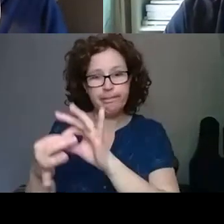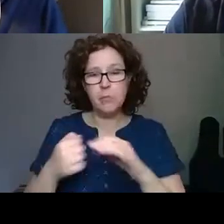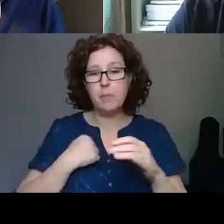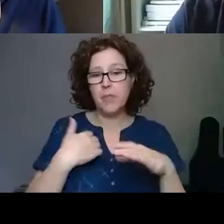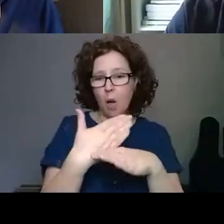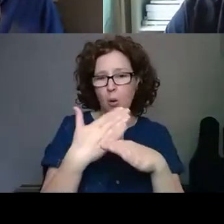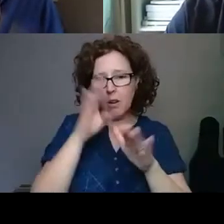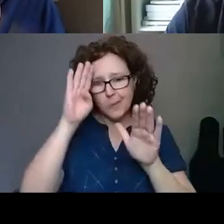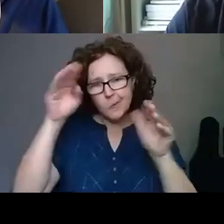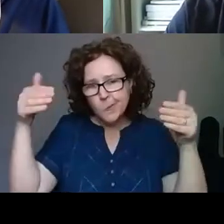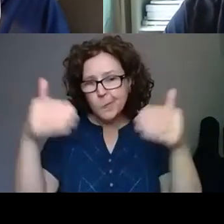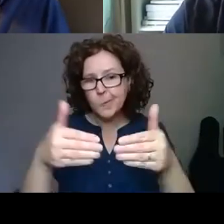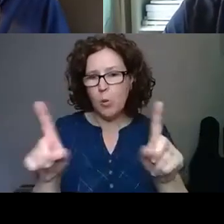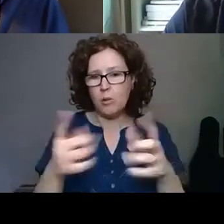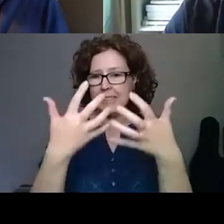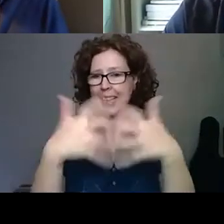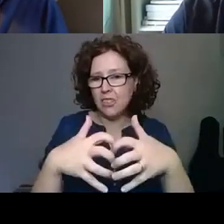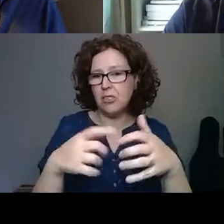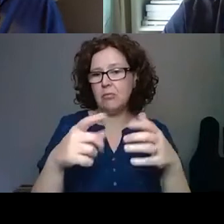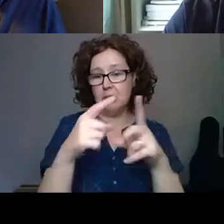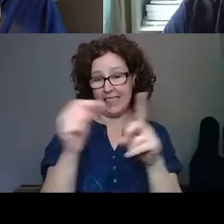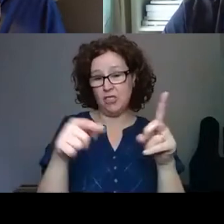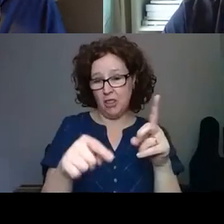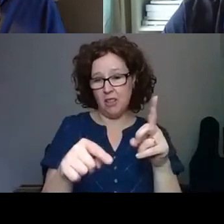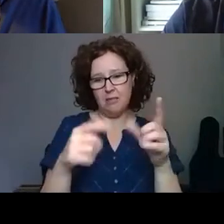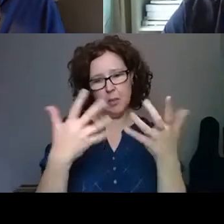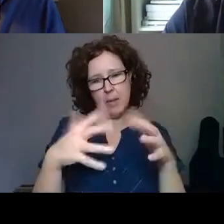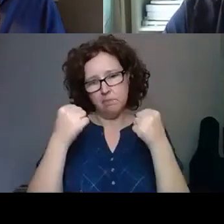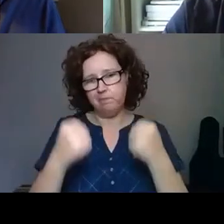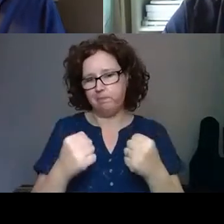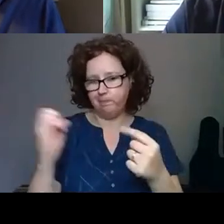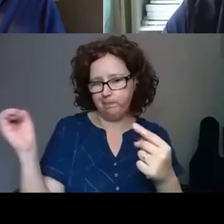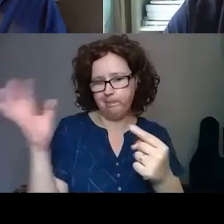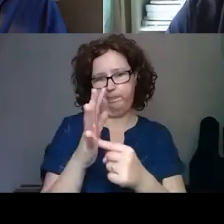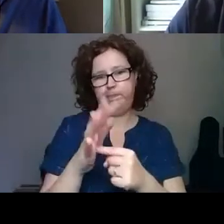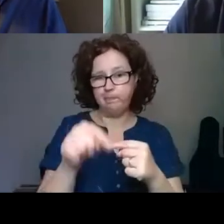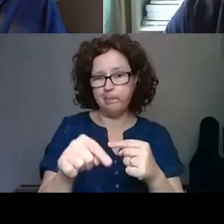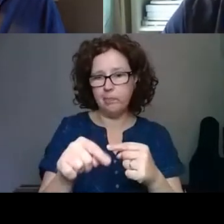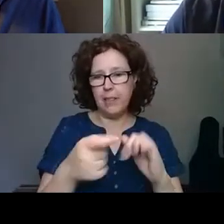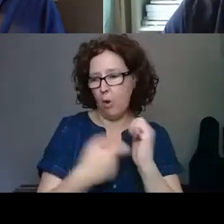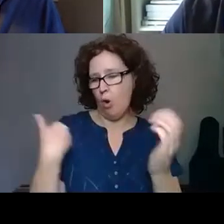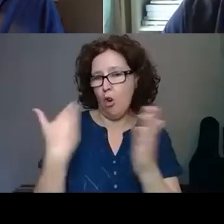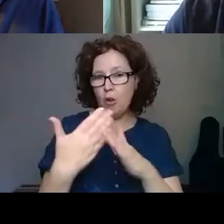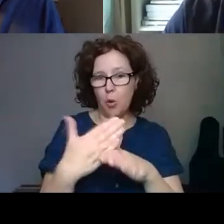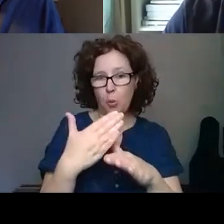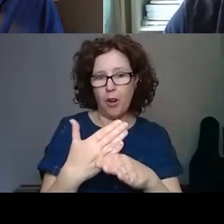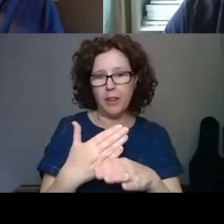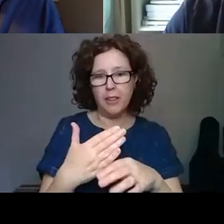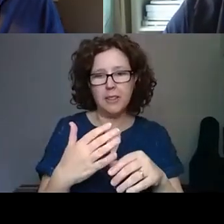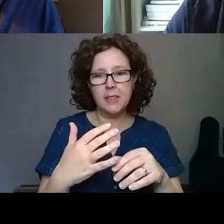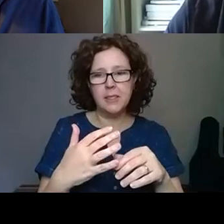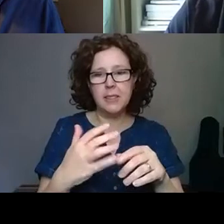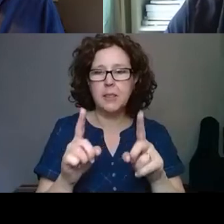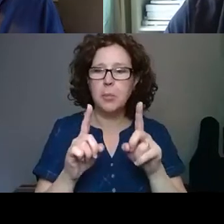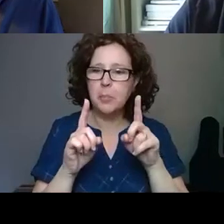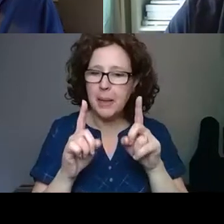focuses, of course, on technology and digital has been core to what we've been doing, but it's, it, we working